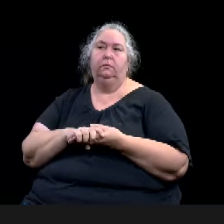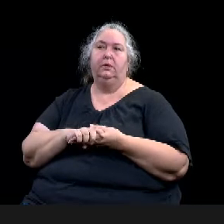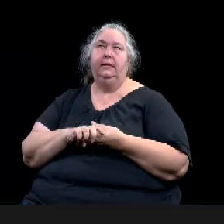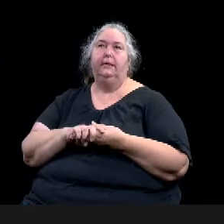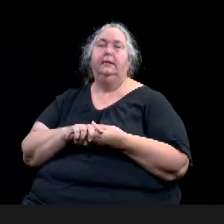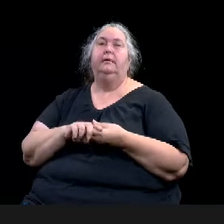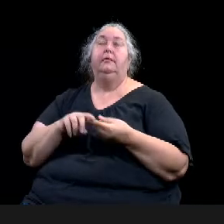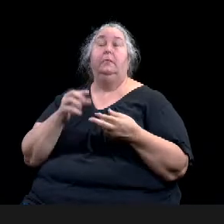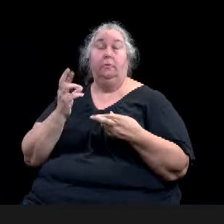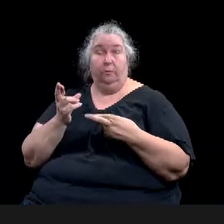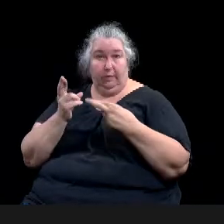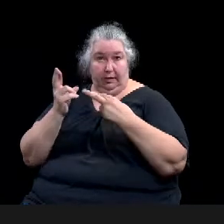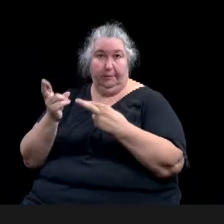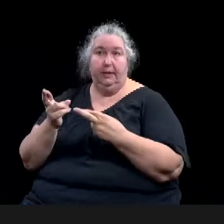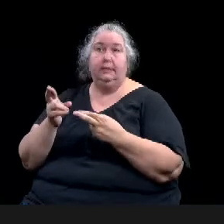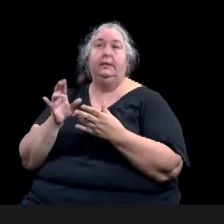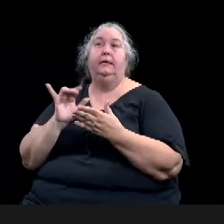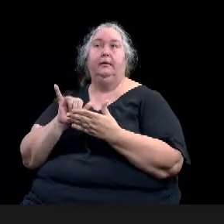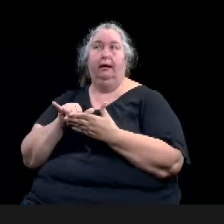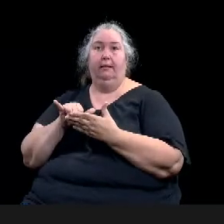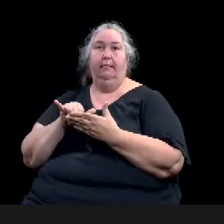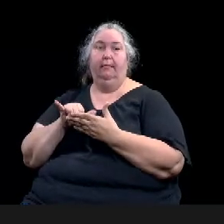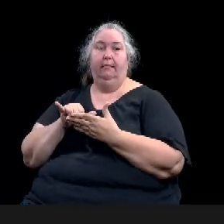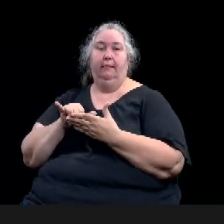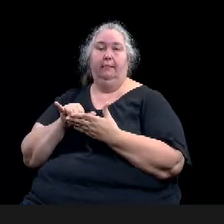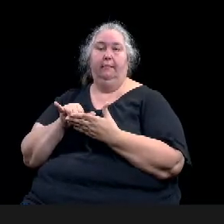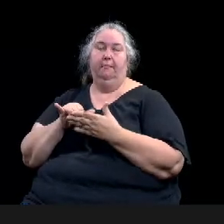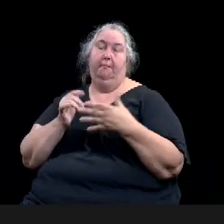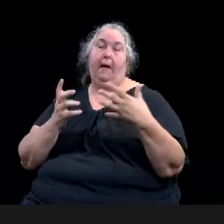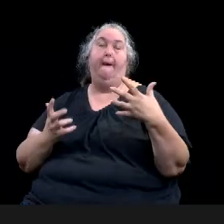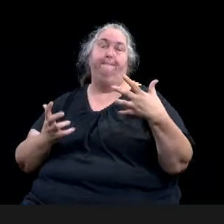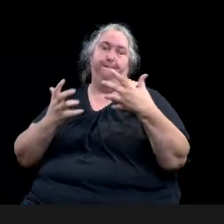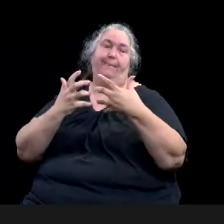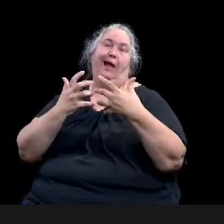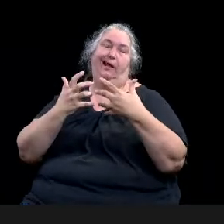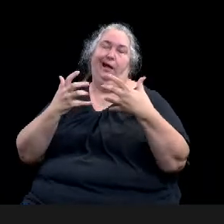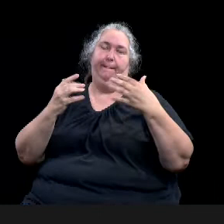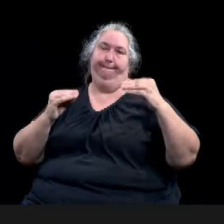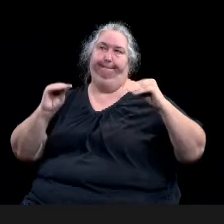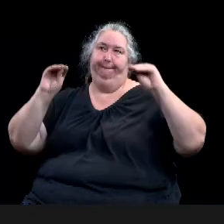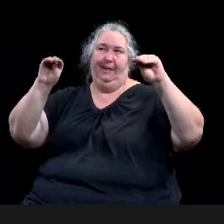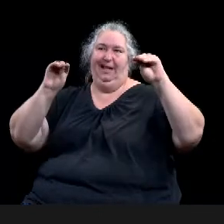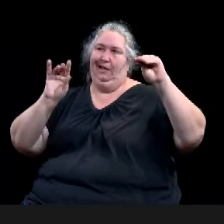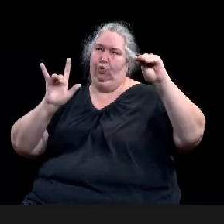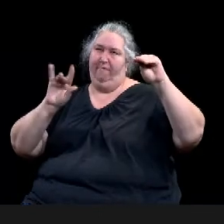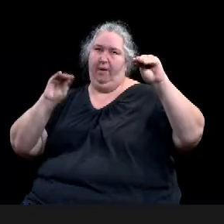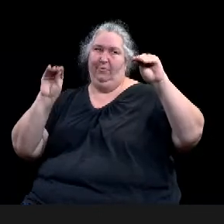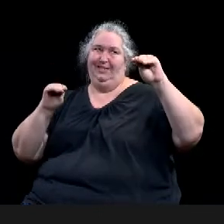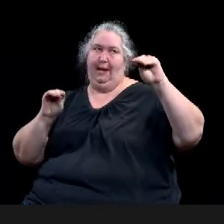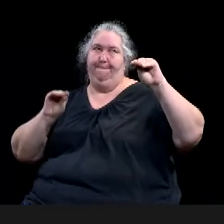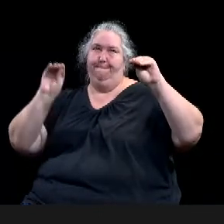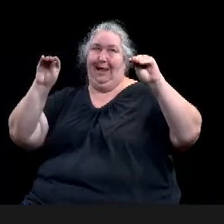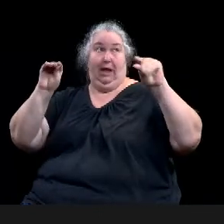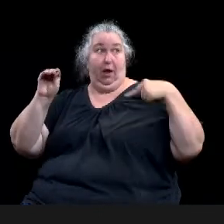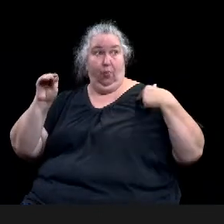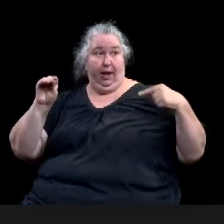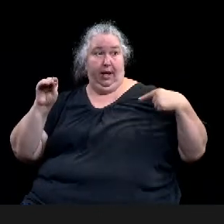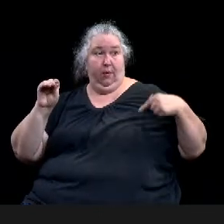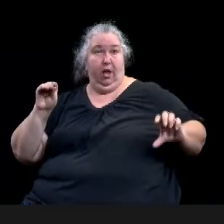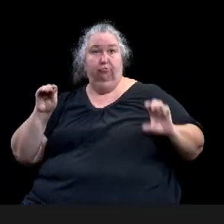um, that could involve cash or in-kind donations, uh, volunteer hours. However,